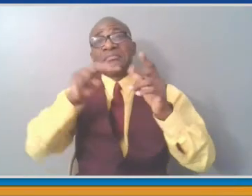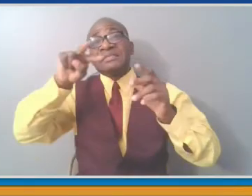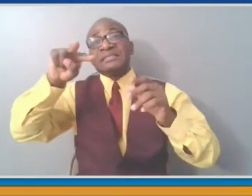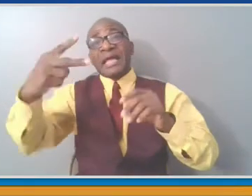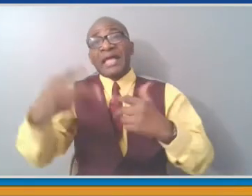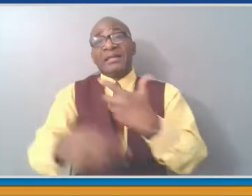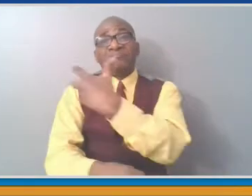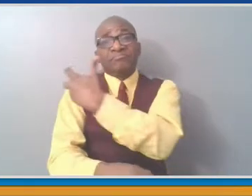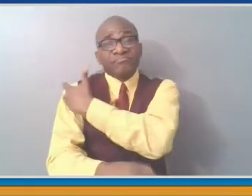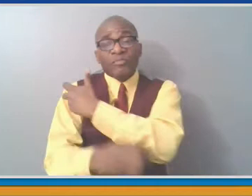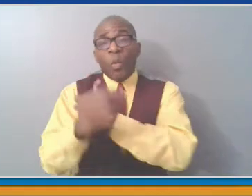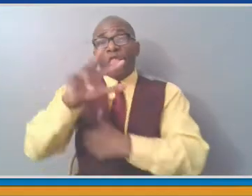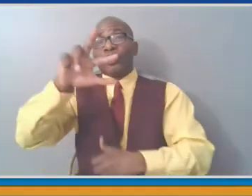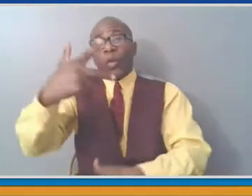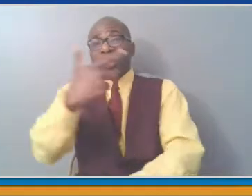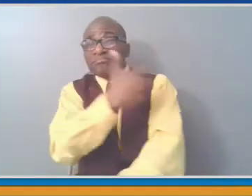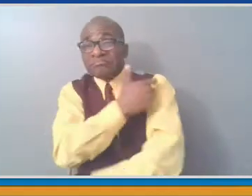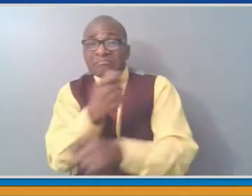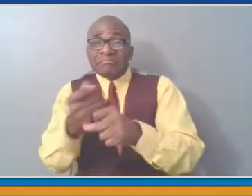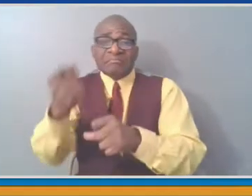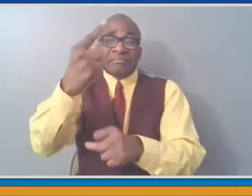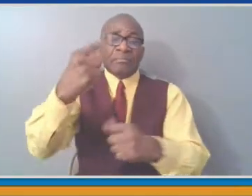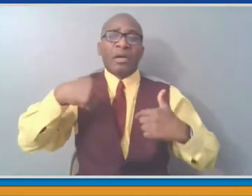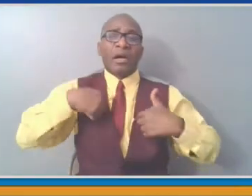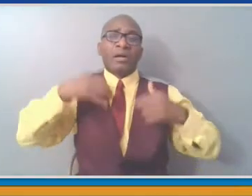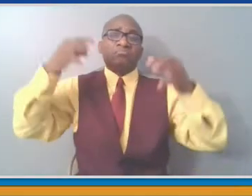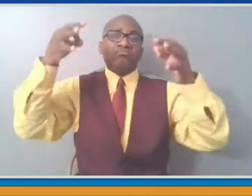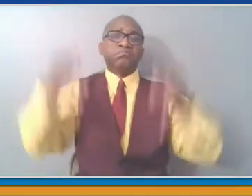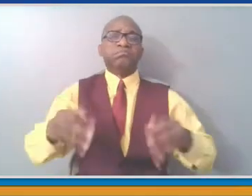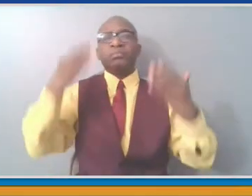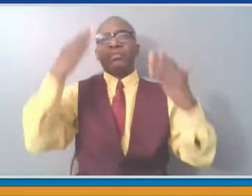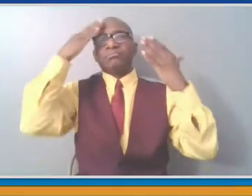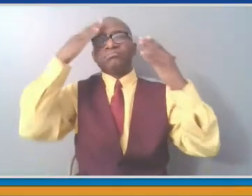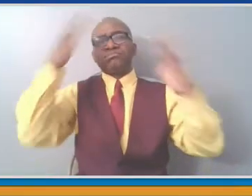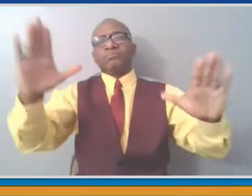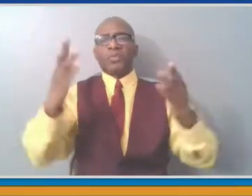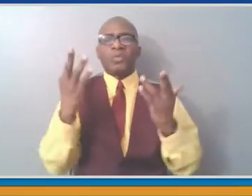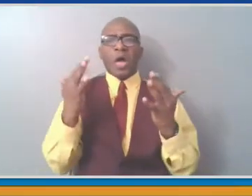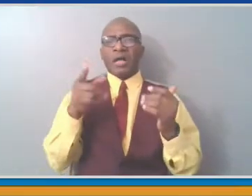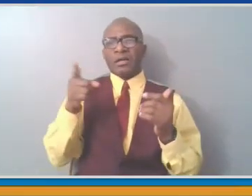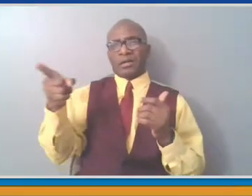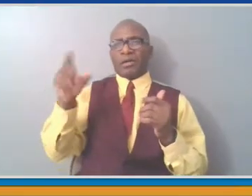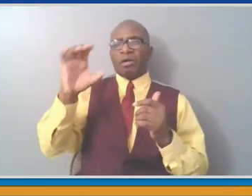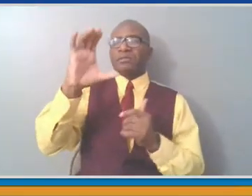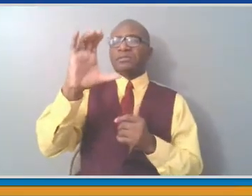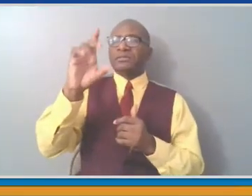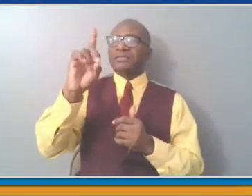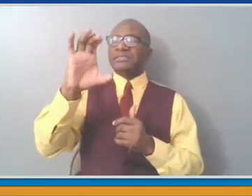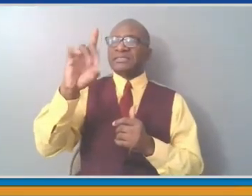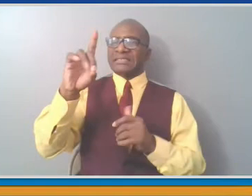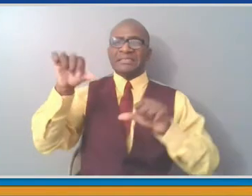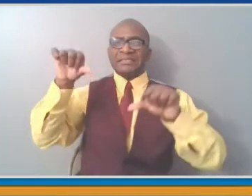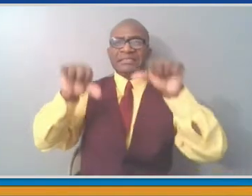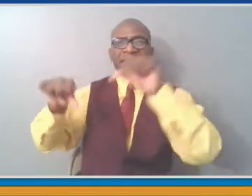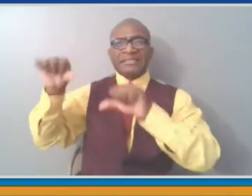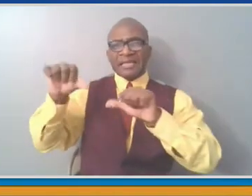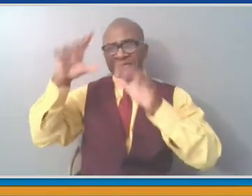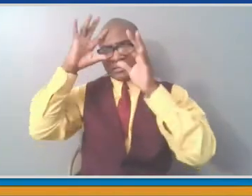Jenkins, our Deputy County Executive, just to talk to us briefly about vaccine appointments in light of what we're talking about. Ken.